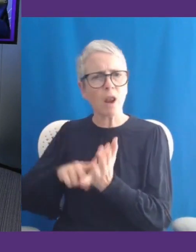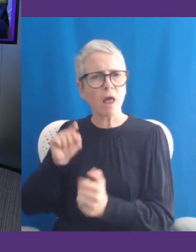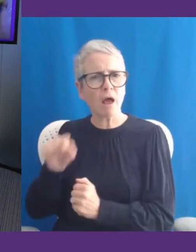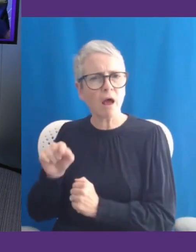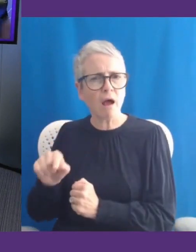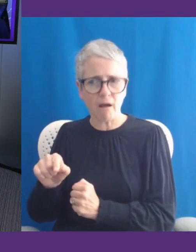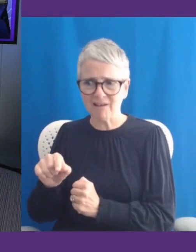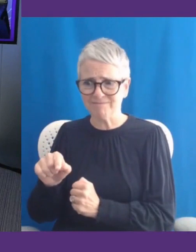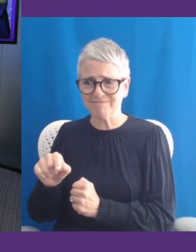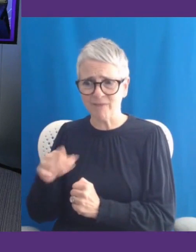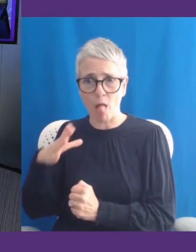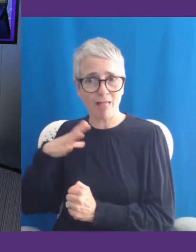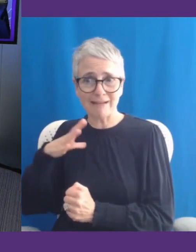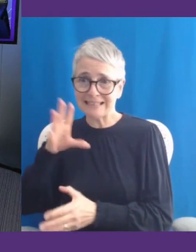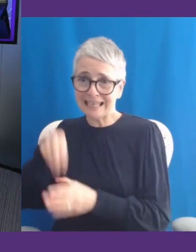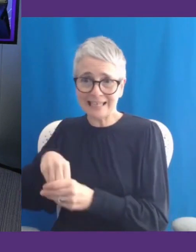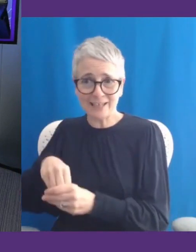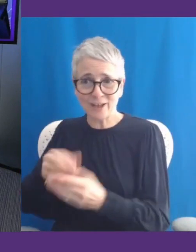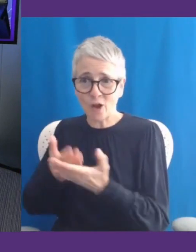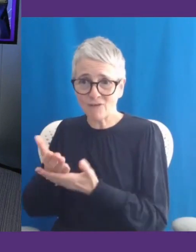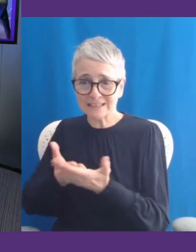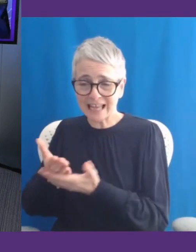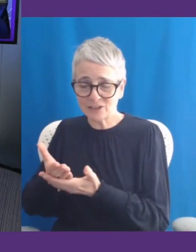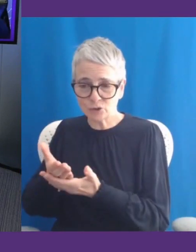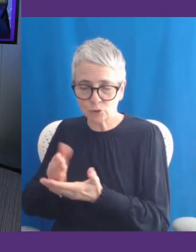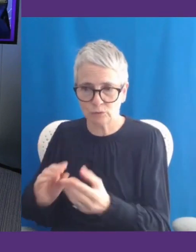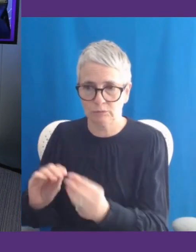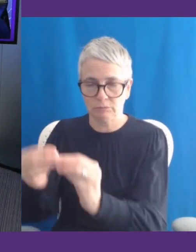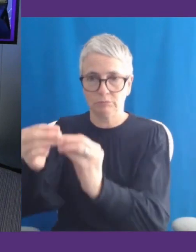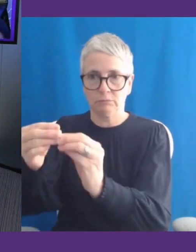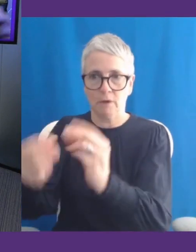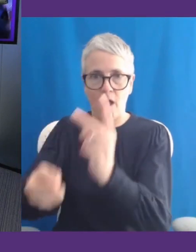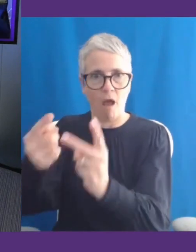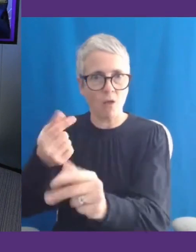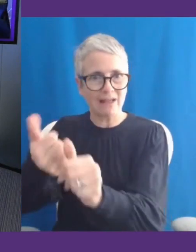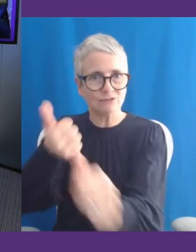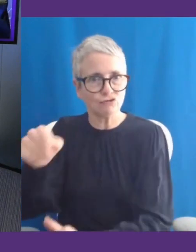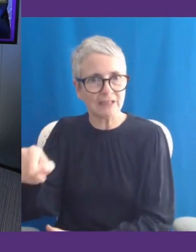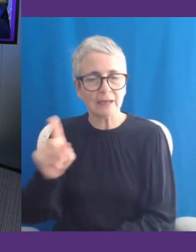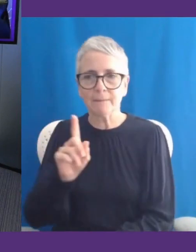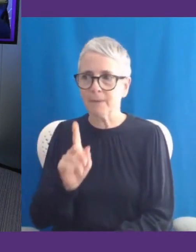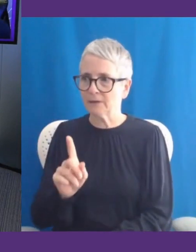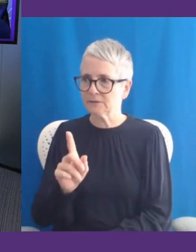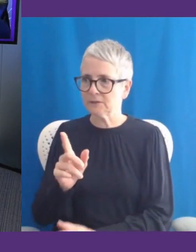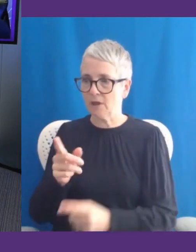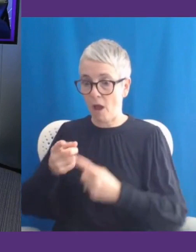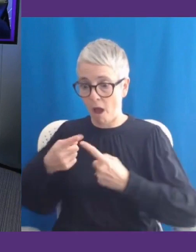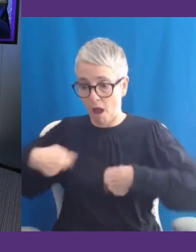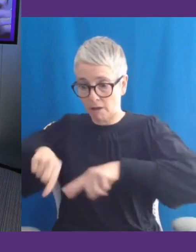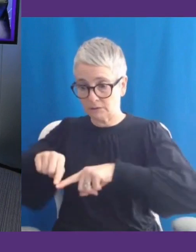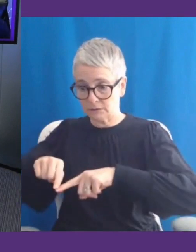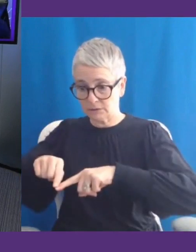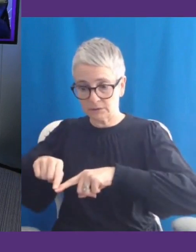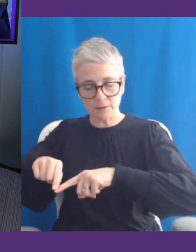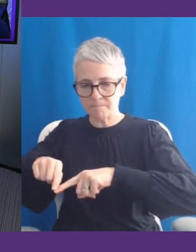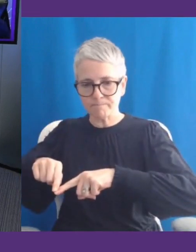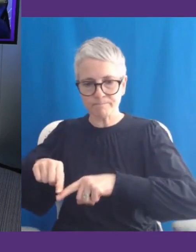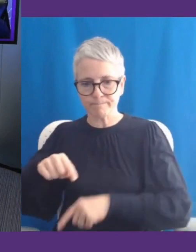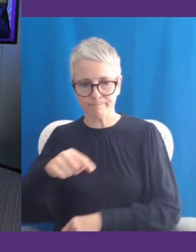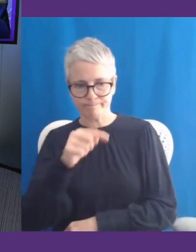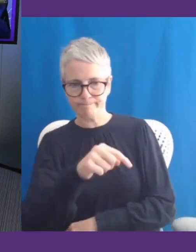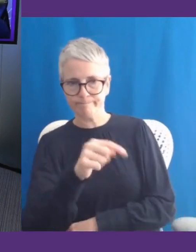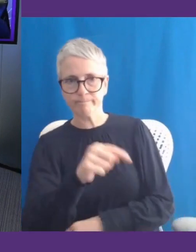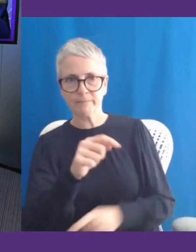of what happens in banking and other industries. But it is critical for us that disabled voices are a part of what we're